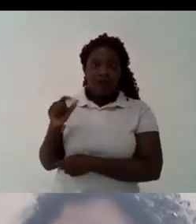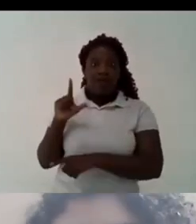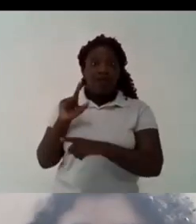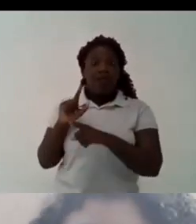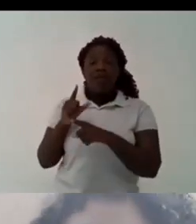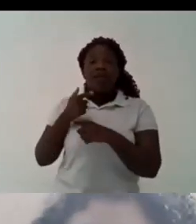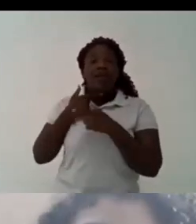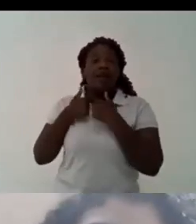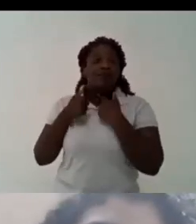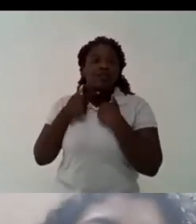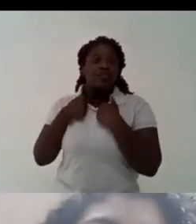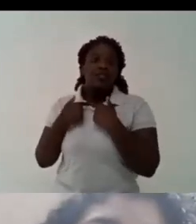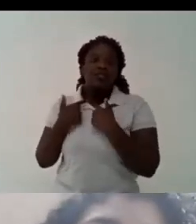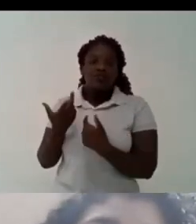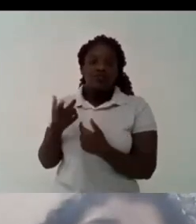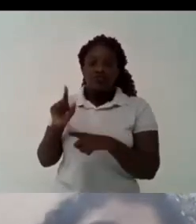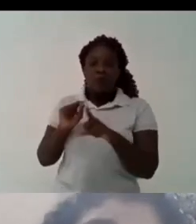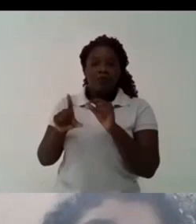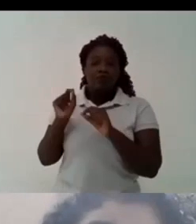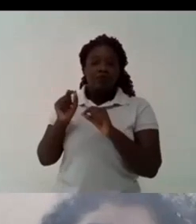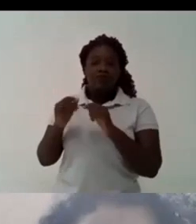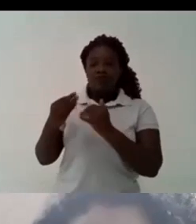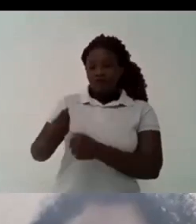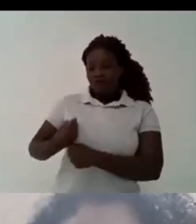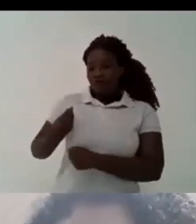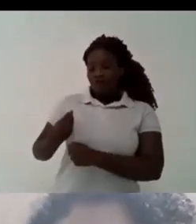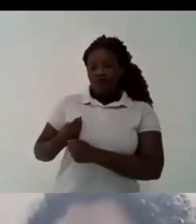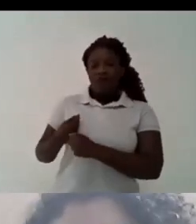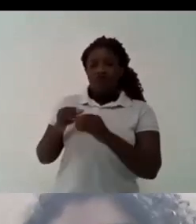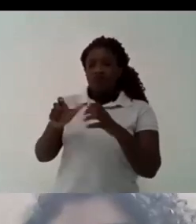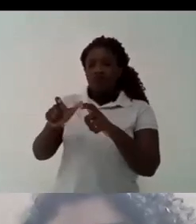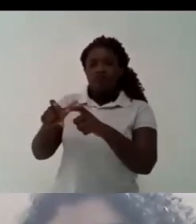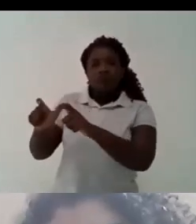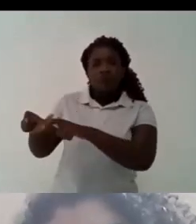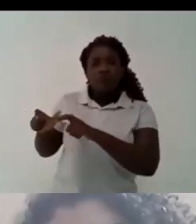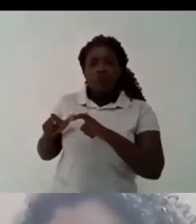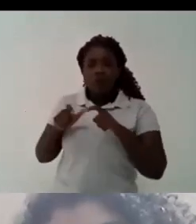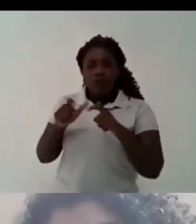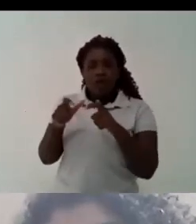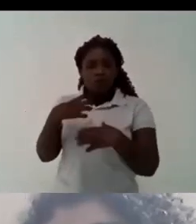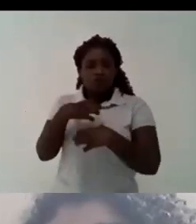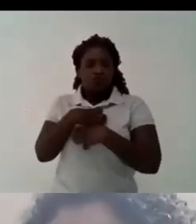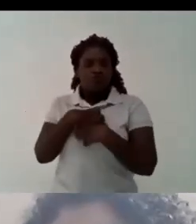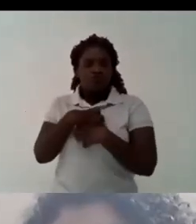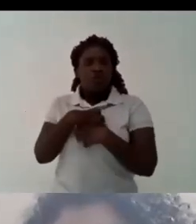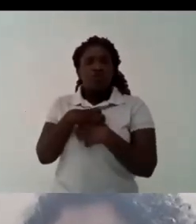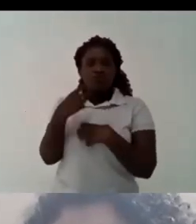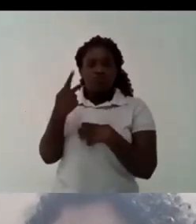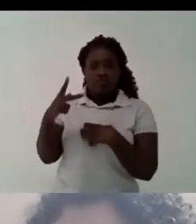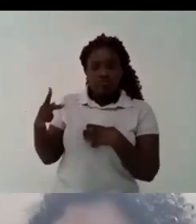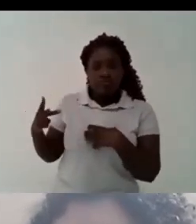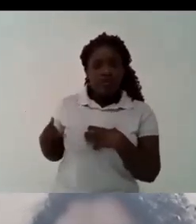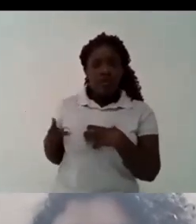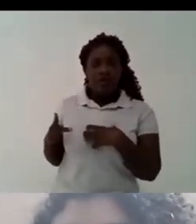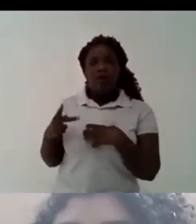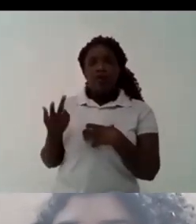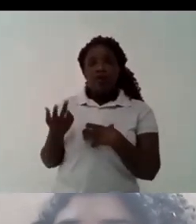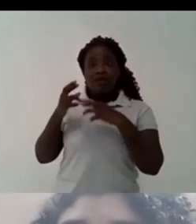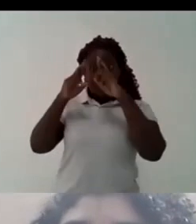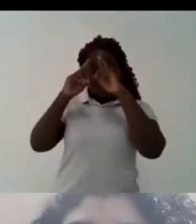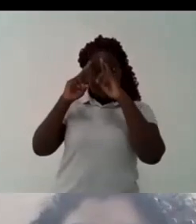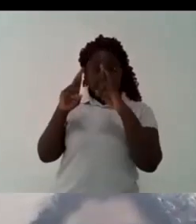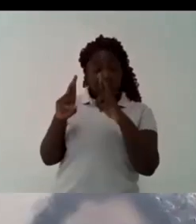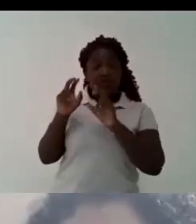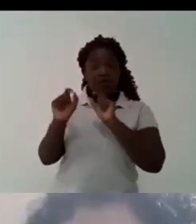this government has never respected the indigenous people have never respected the brazilian indigenous right of living